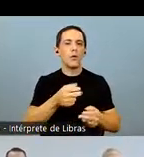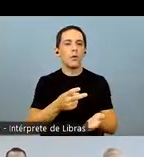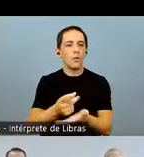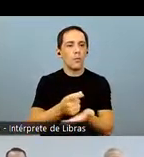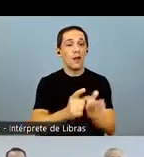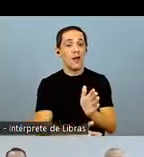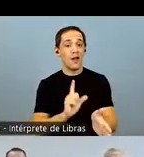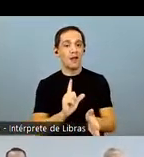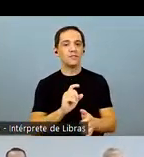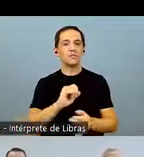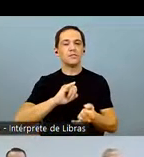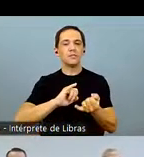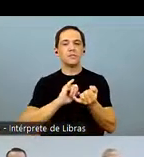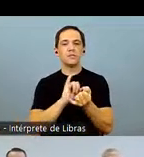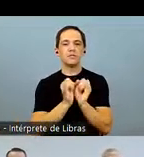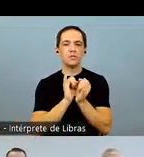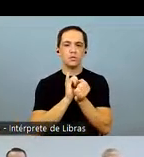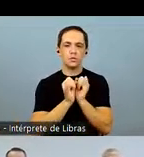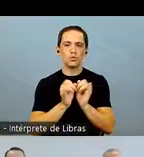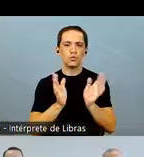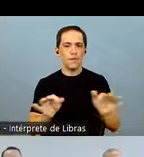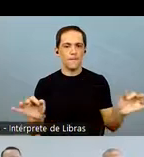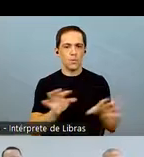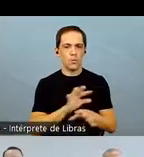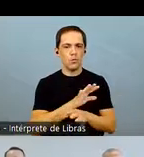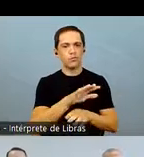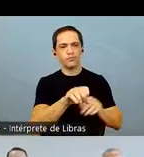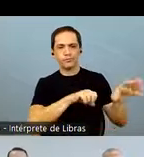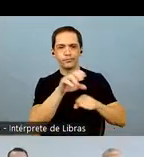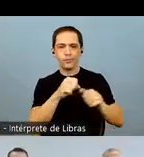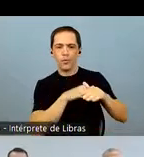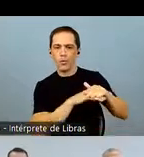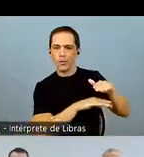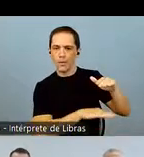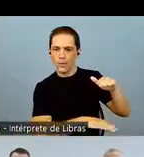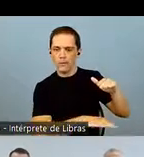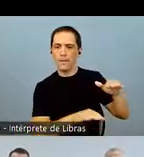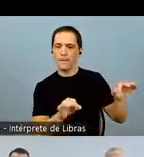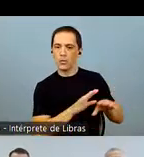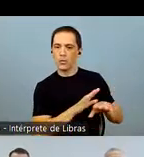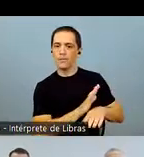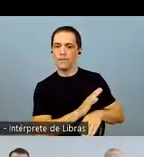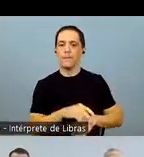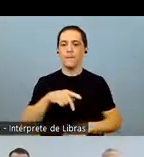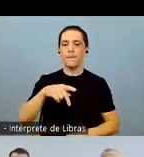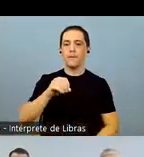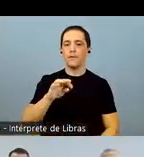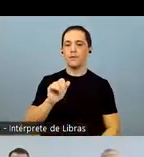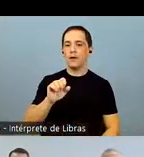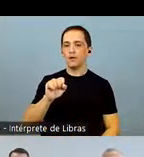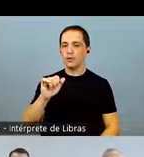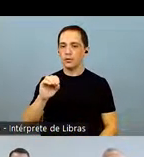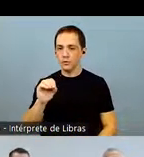-23 crop season by purchasing part of the inputs. We have so far